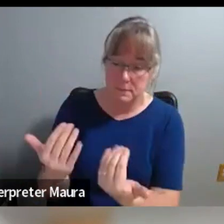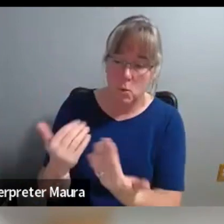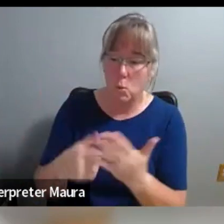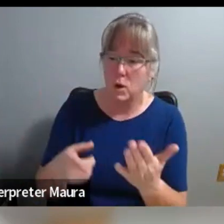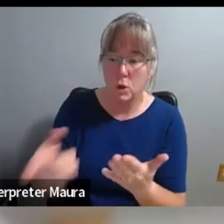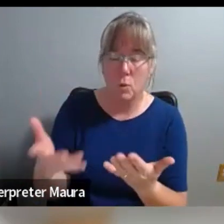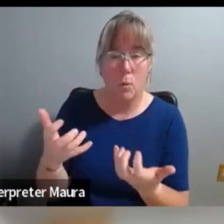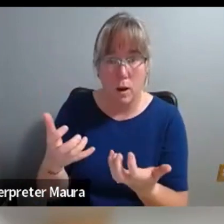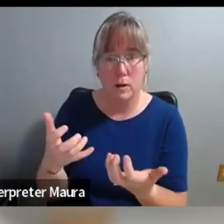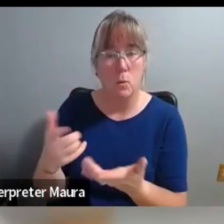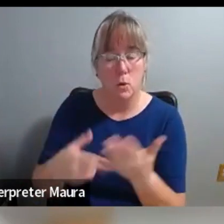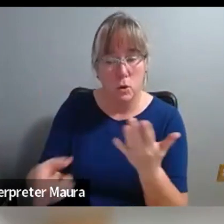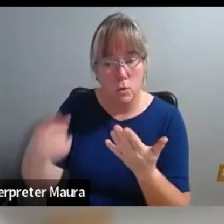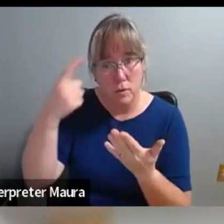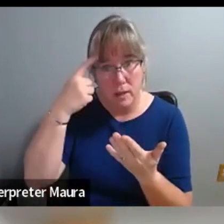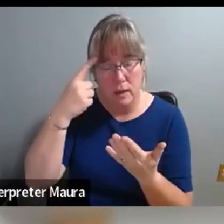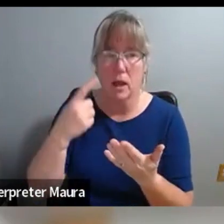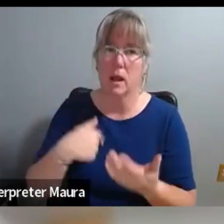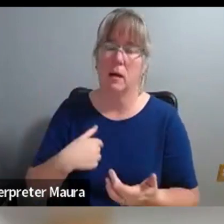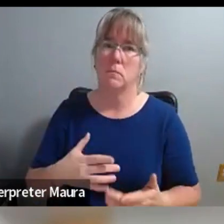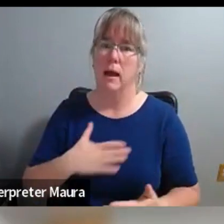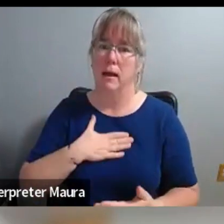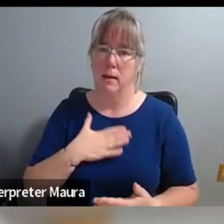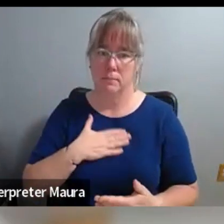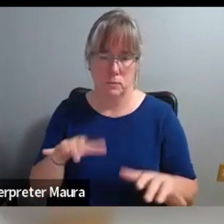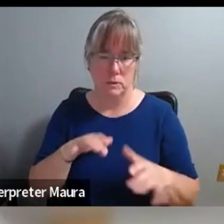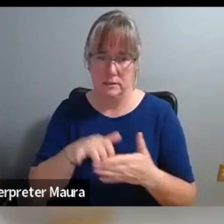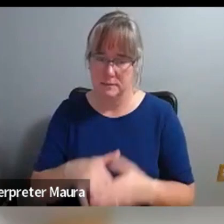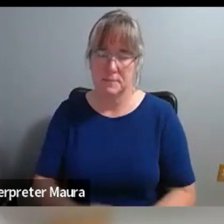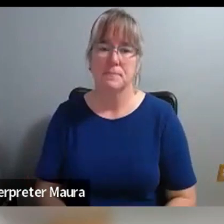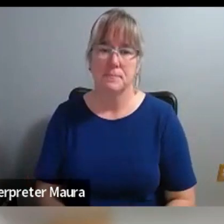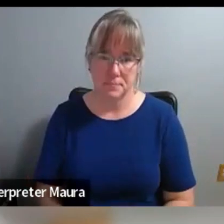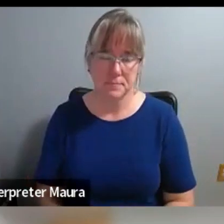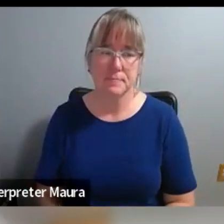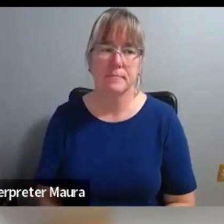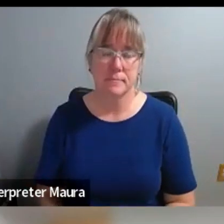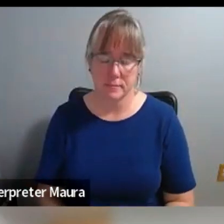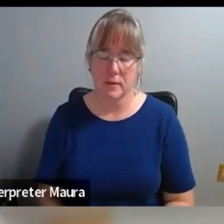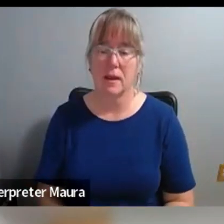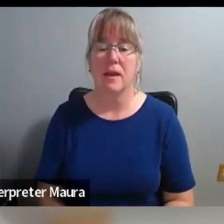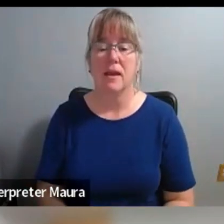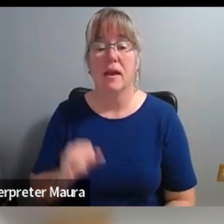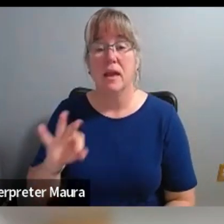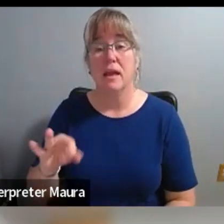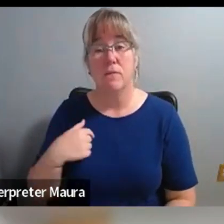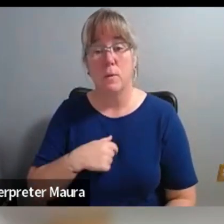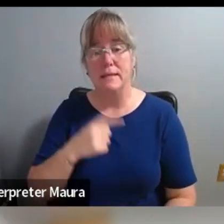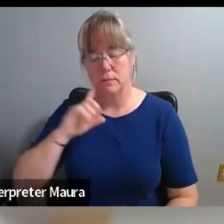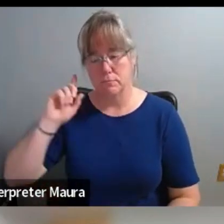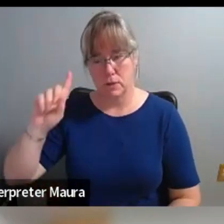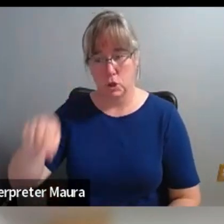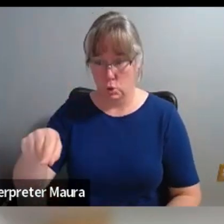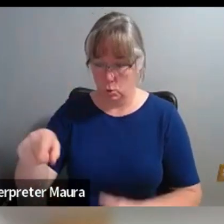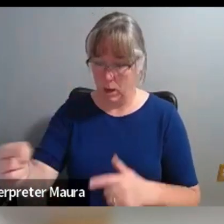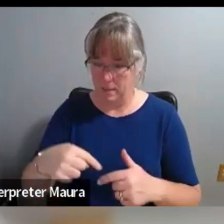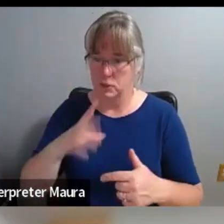And it really, I'm so glad that we did that, because it, that's what led us, I think if we had said, this is what we want to do. And